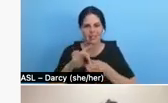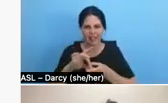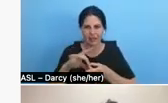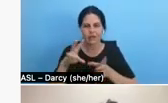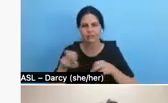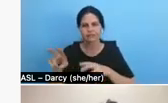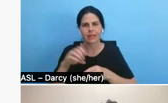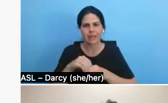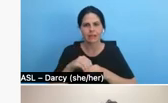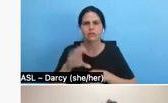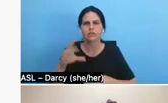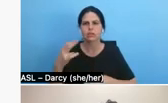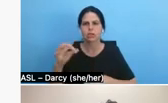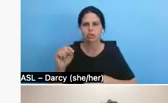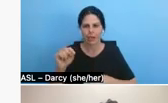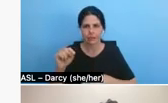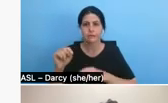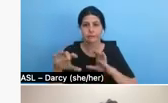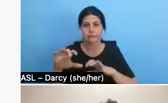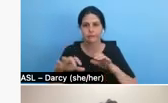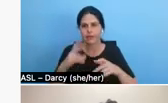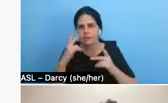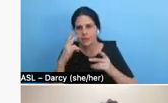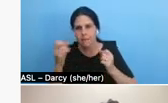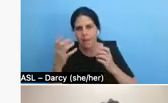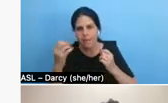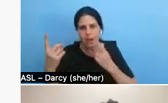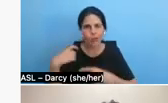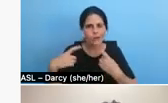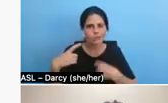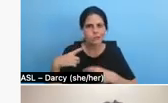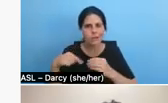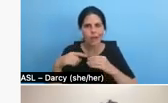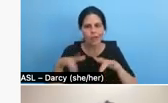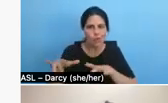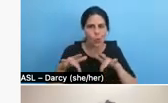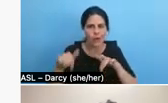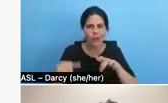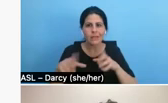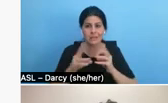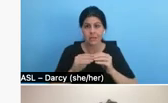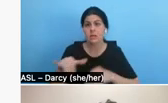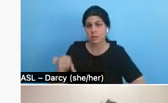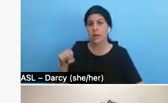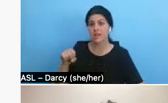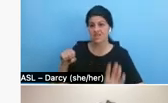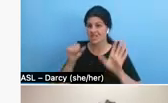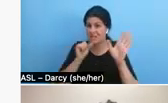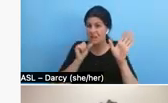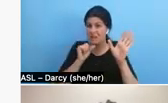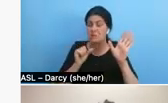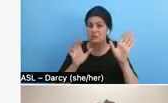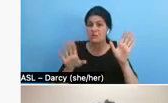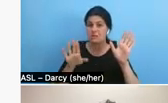lots of questions in chat also about the recording of this session. Yes. Be a little bit patient. Um,